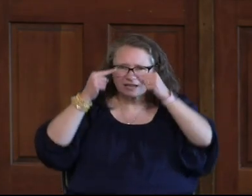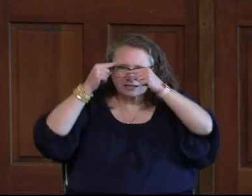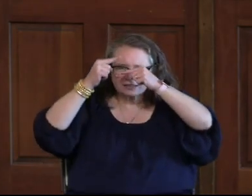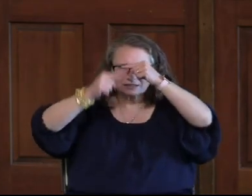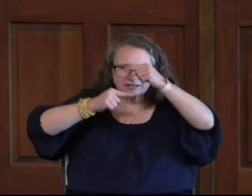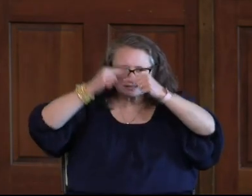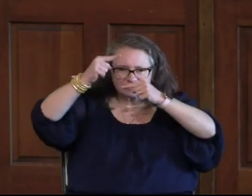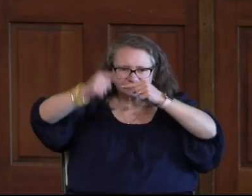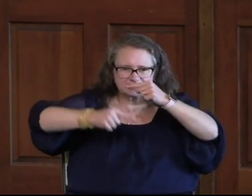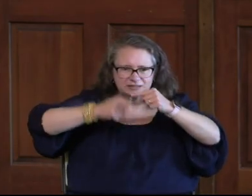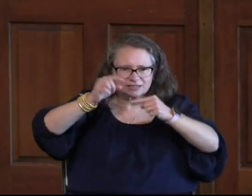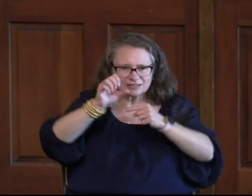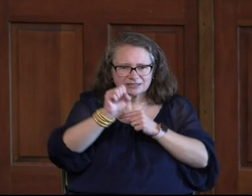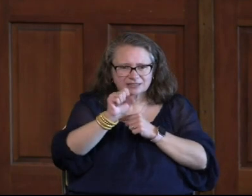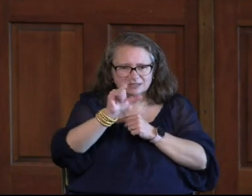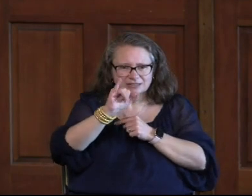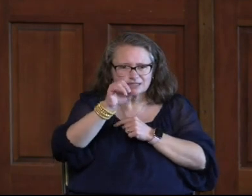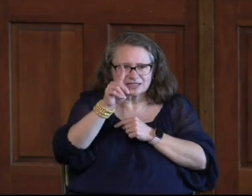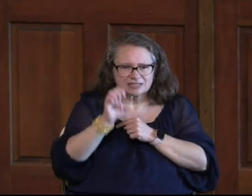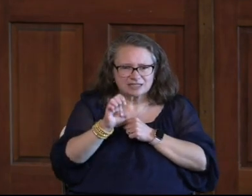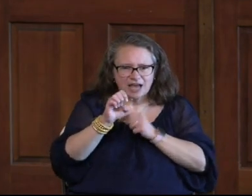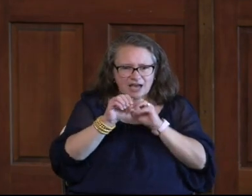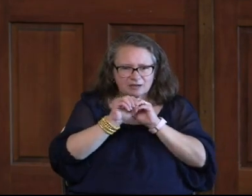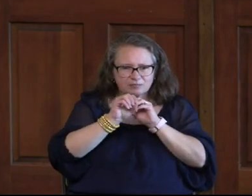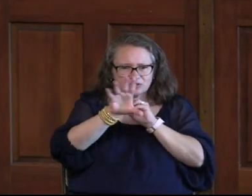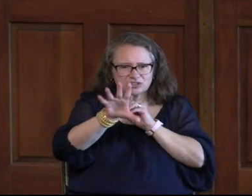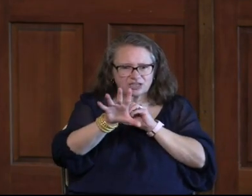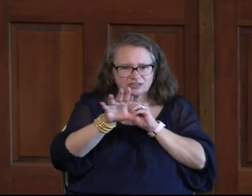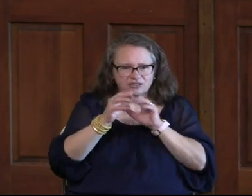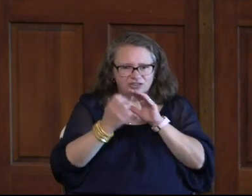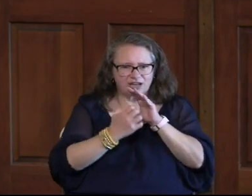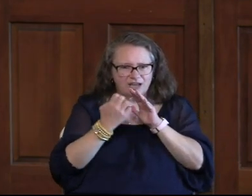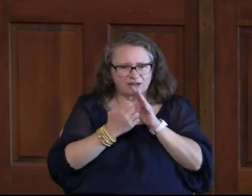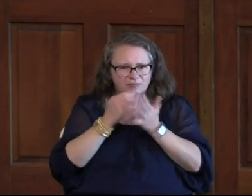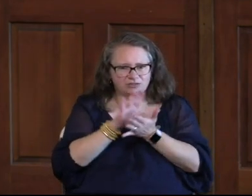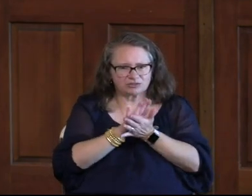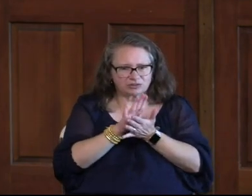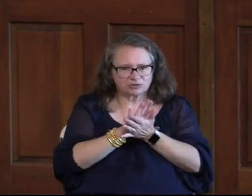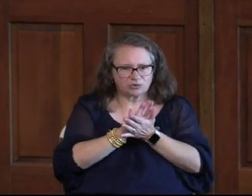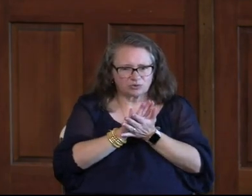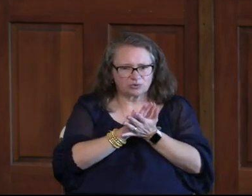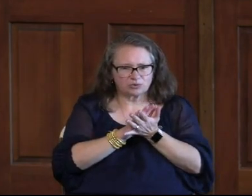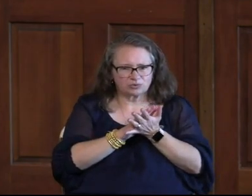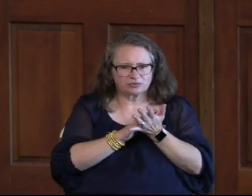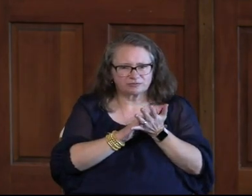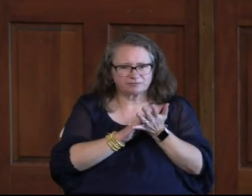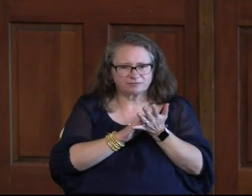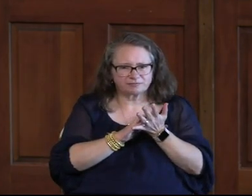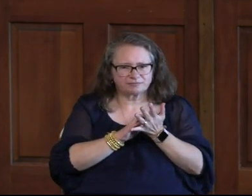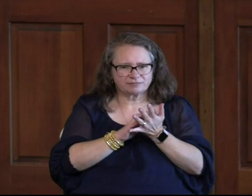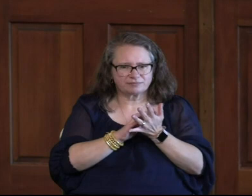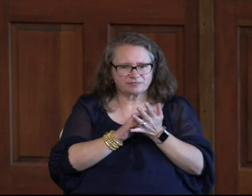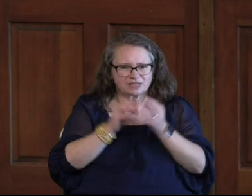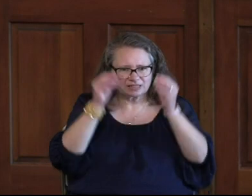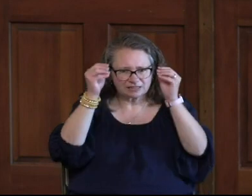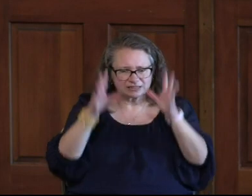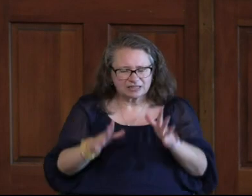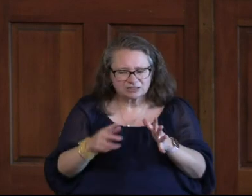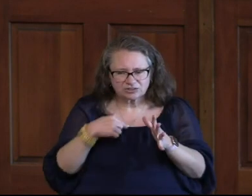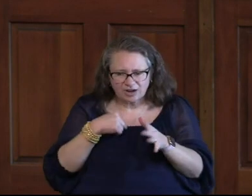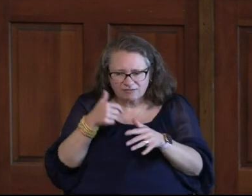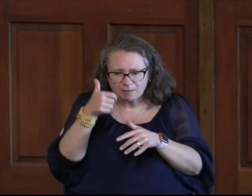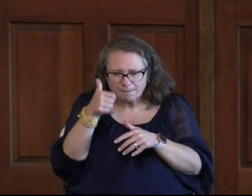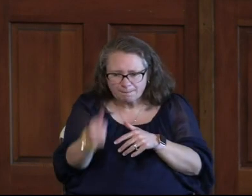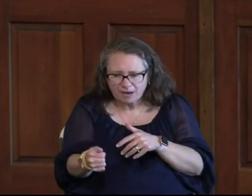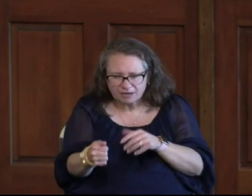You remember The carousel Slide projector From elementary School And the teacher Had a little